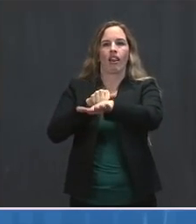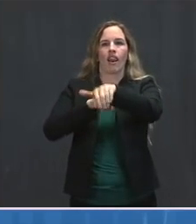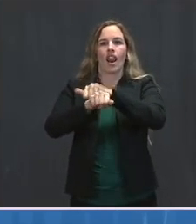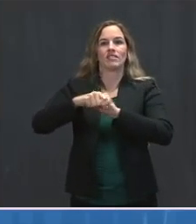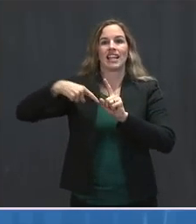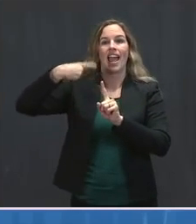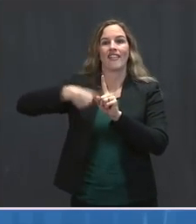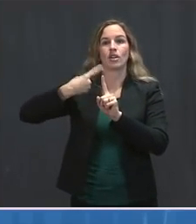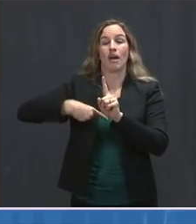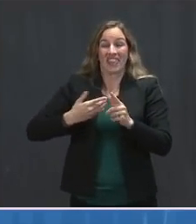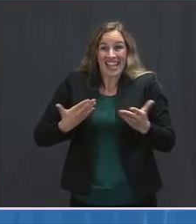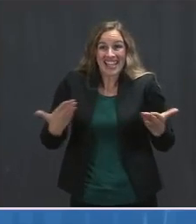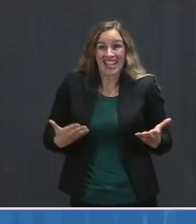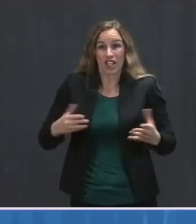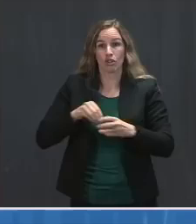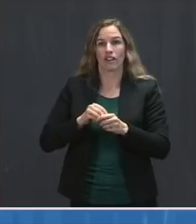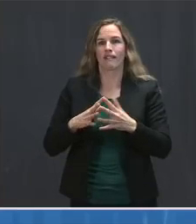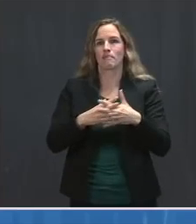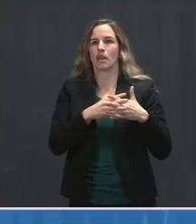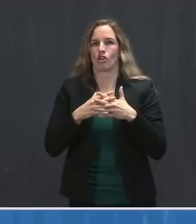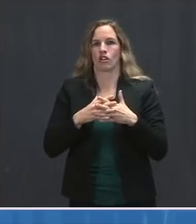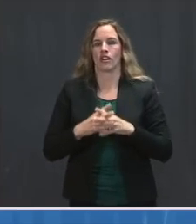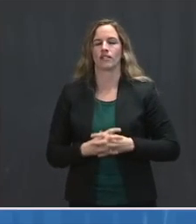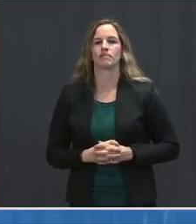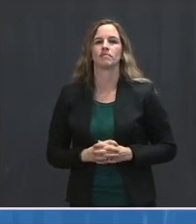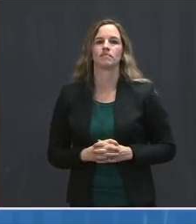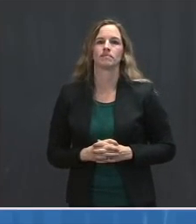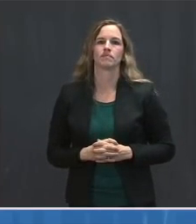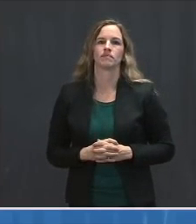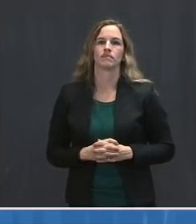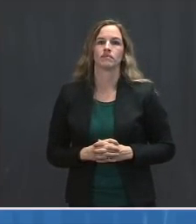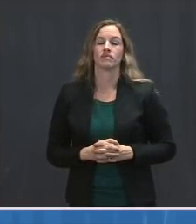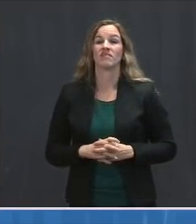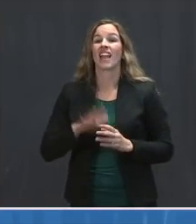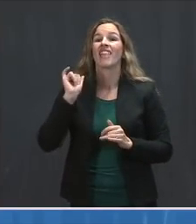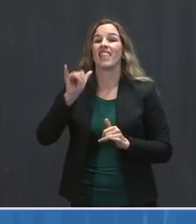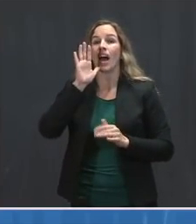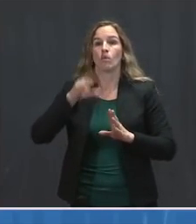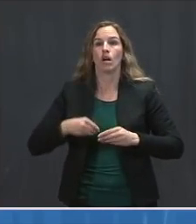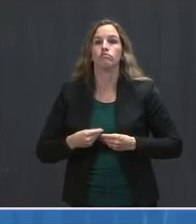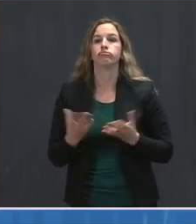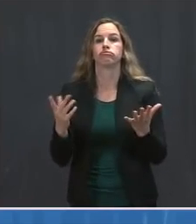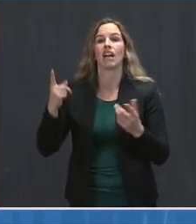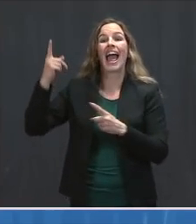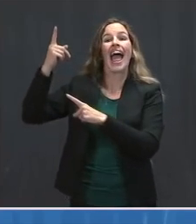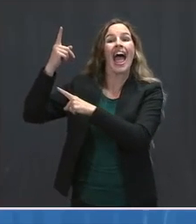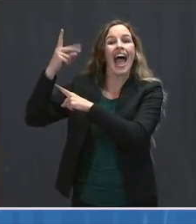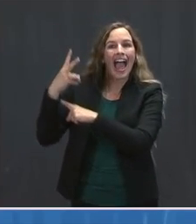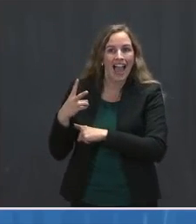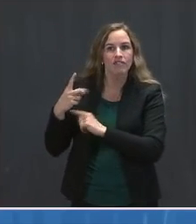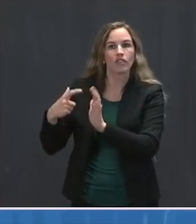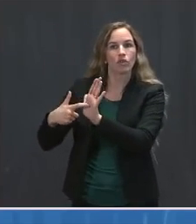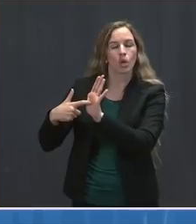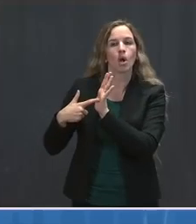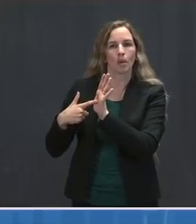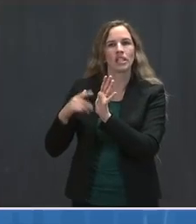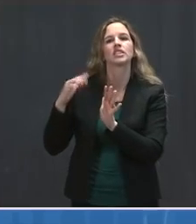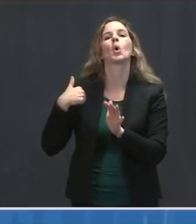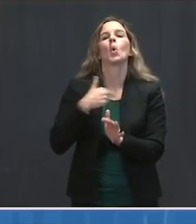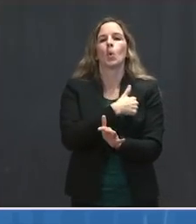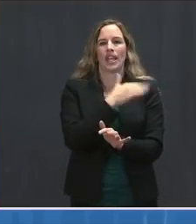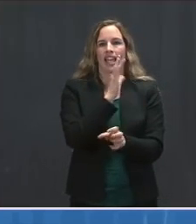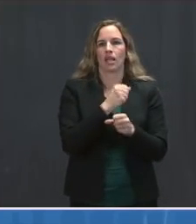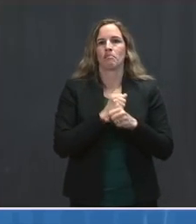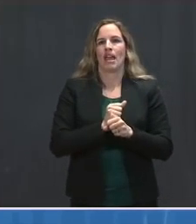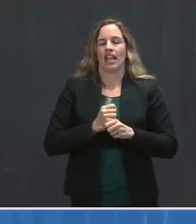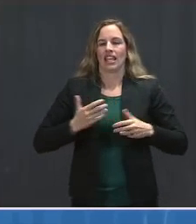We'll now make enough to satisfy half of all the U.S. healthcare community demands right here on U.S. shores. These are just